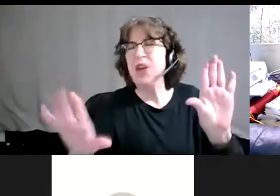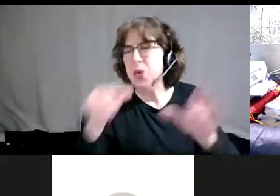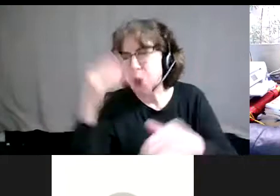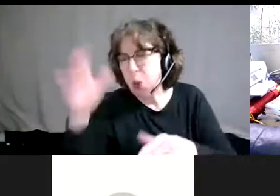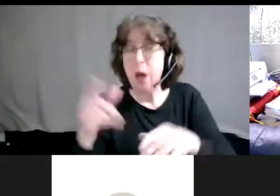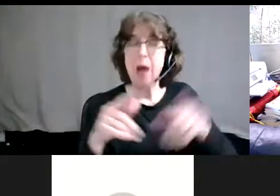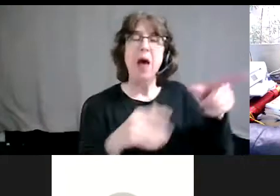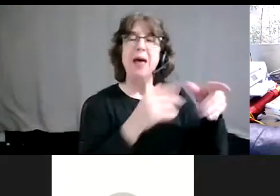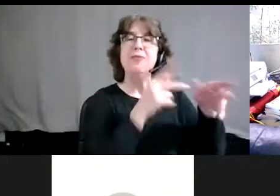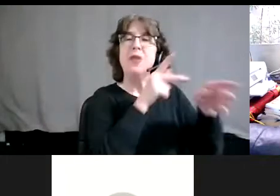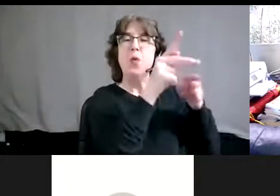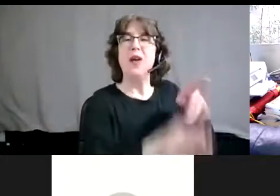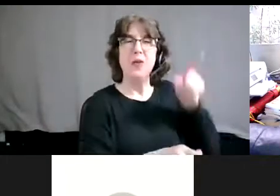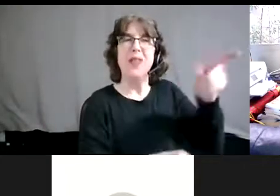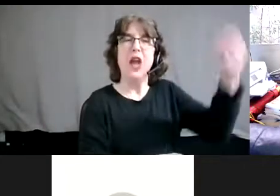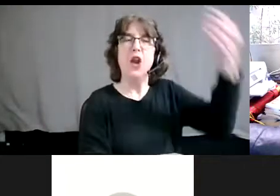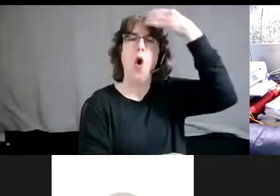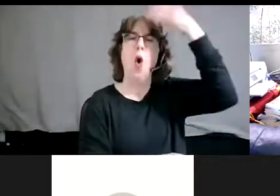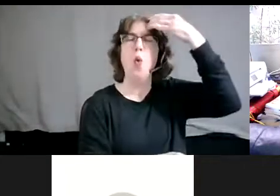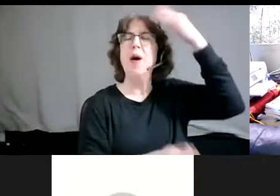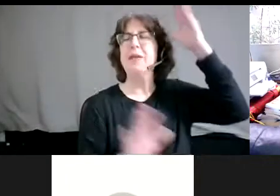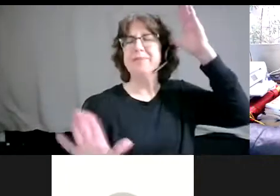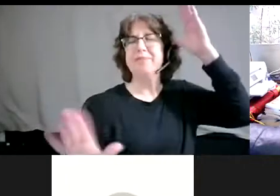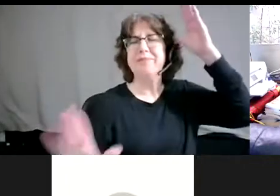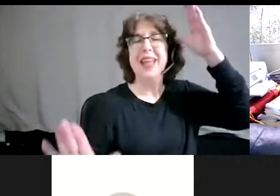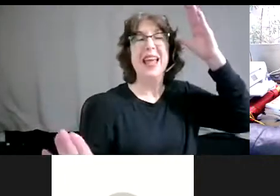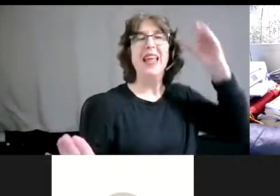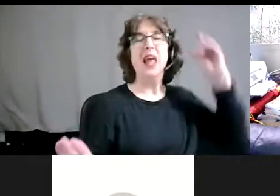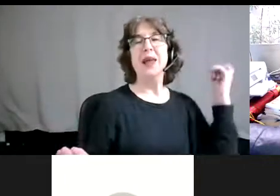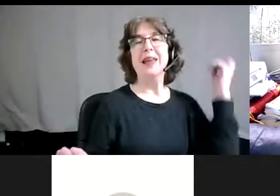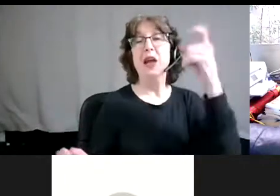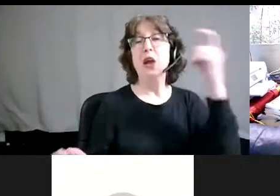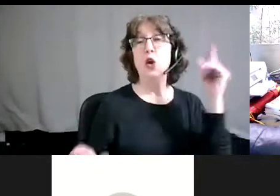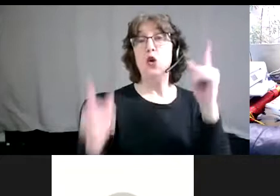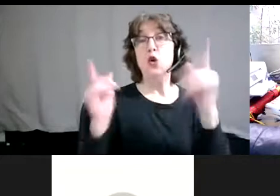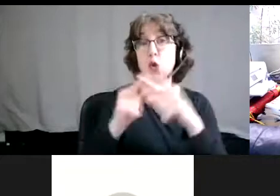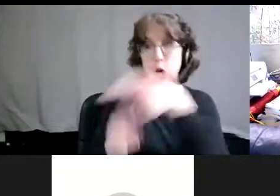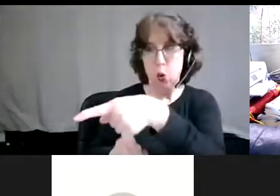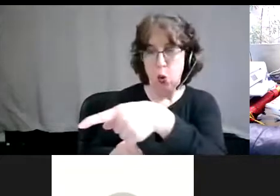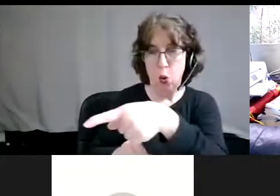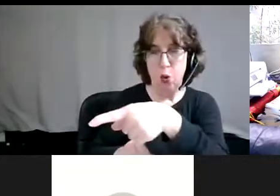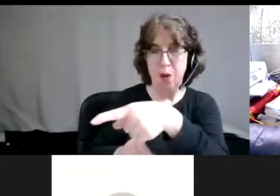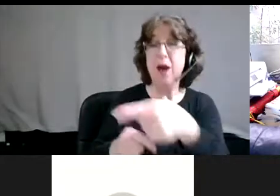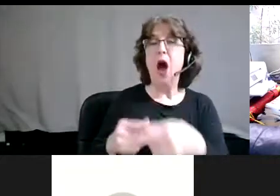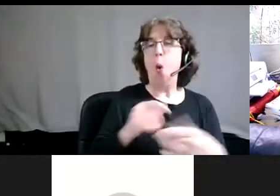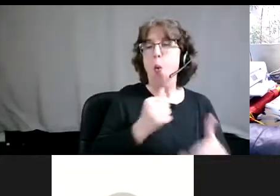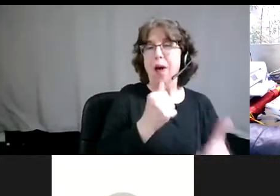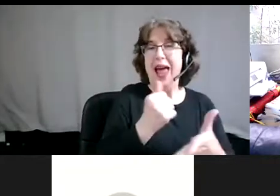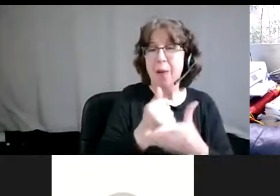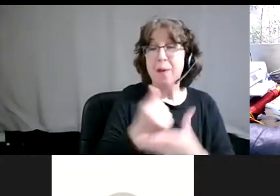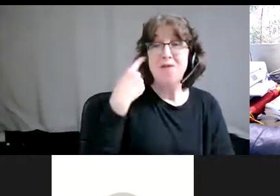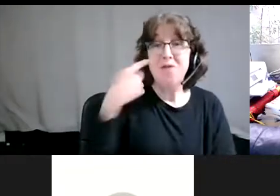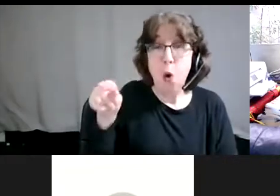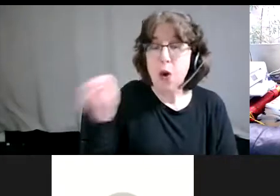and will do things sort of to you or for you, but not by you or with you, if that makes sense.